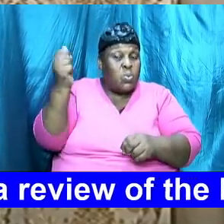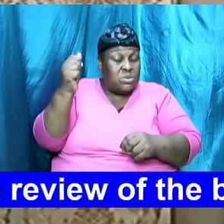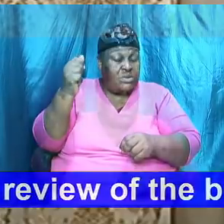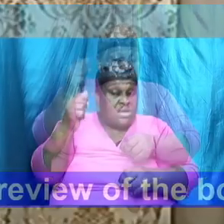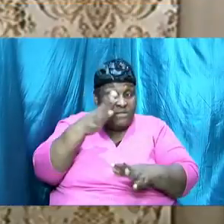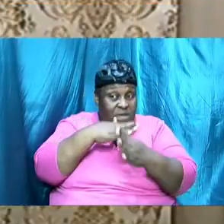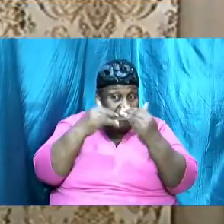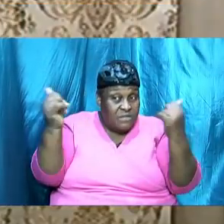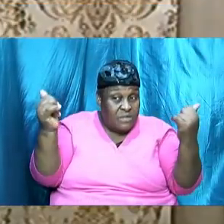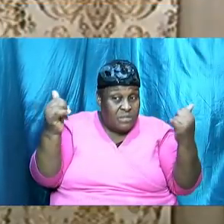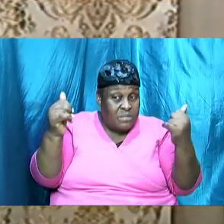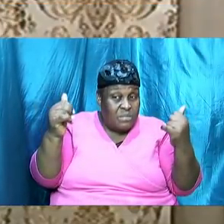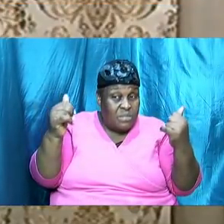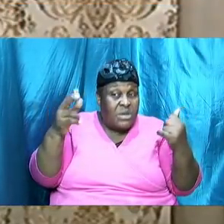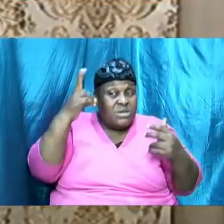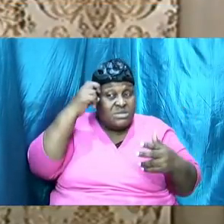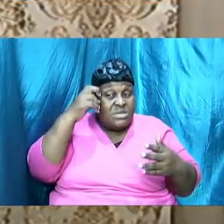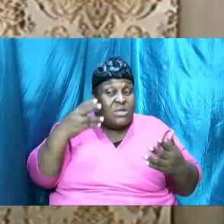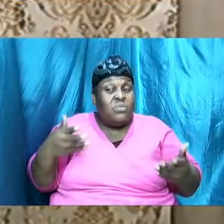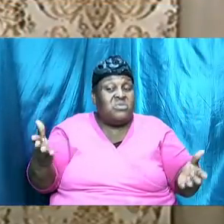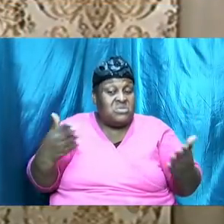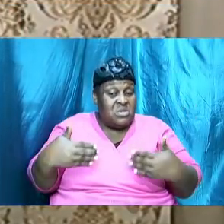even though he was there